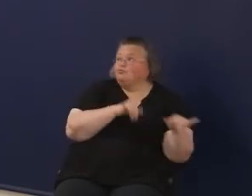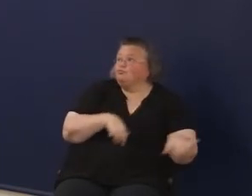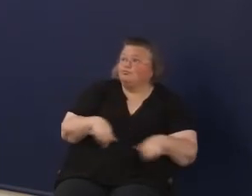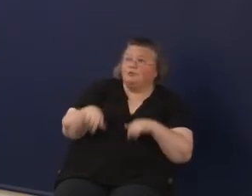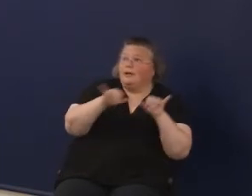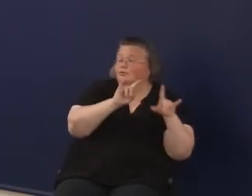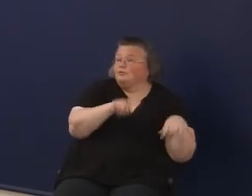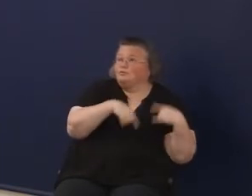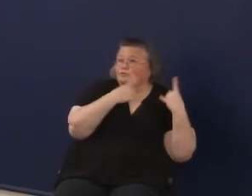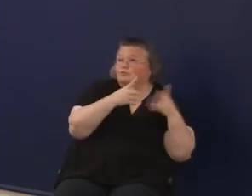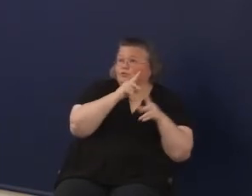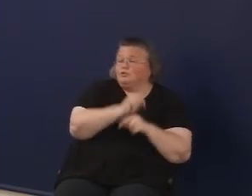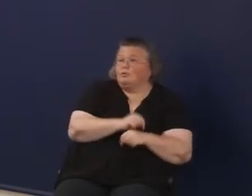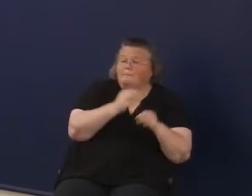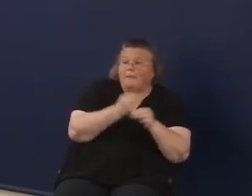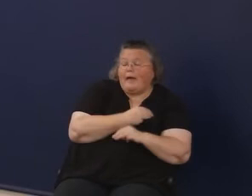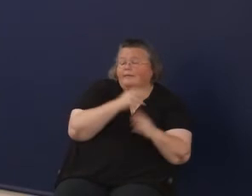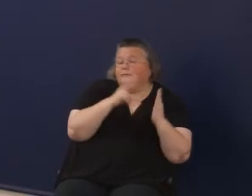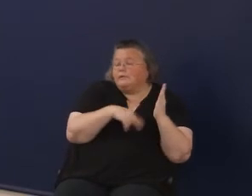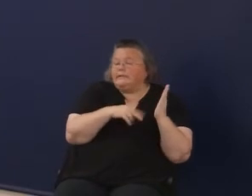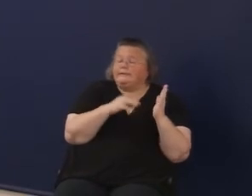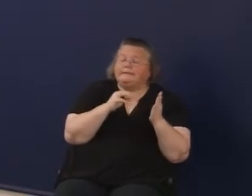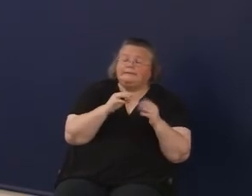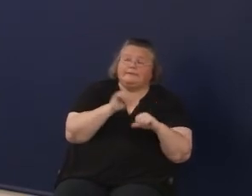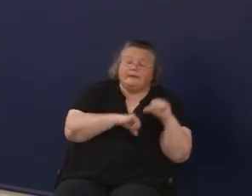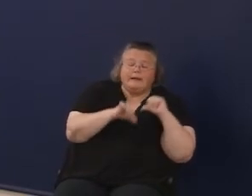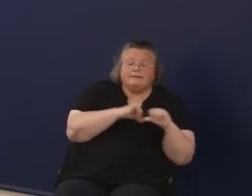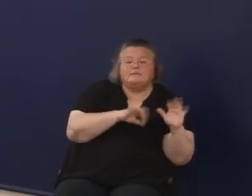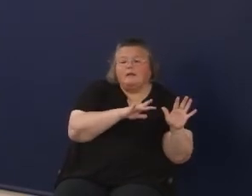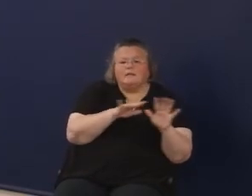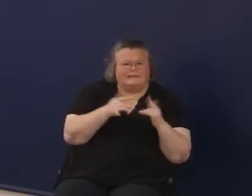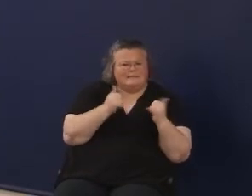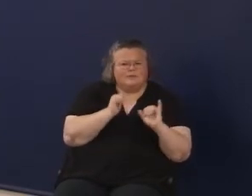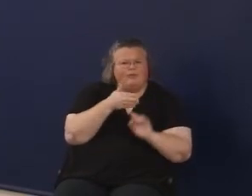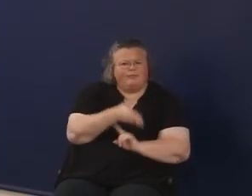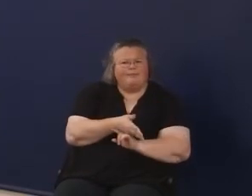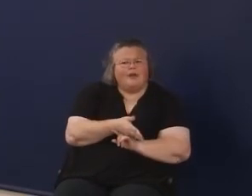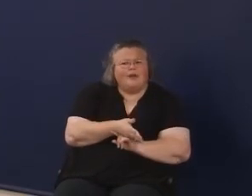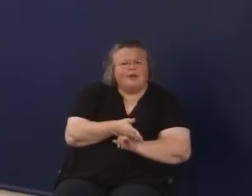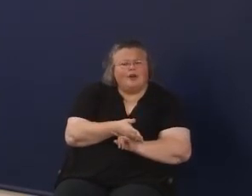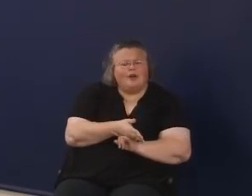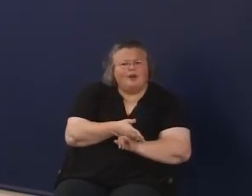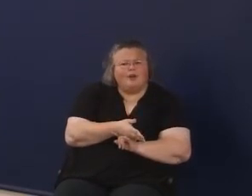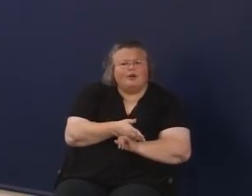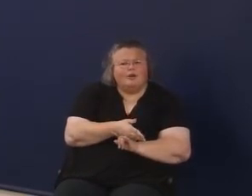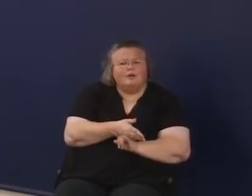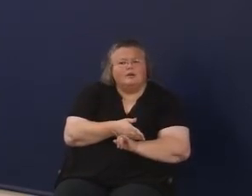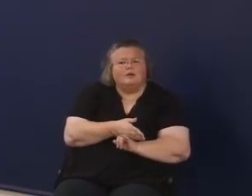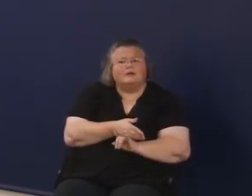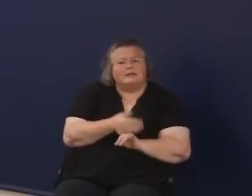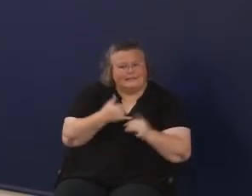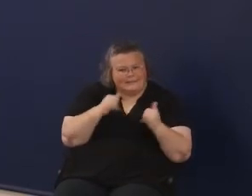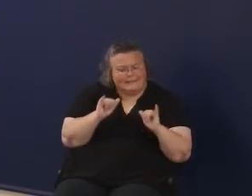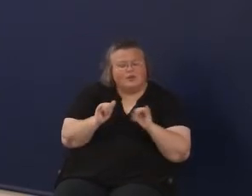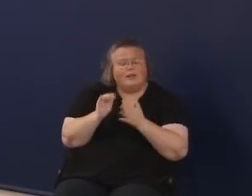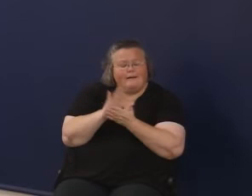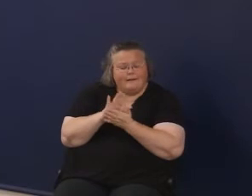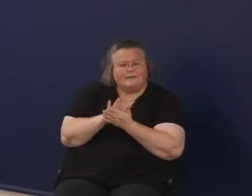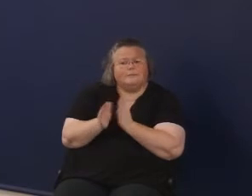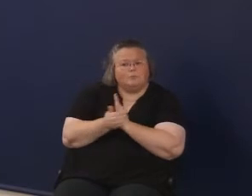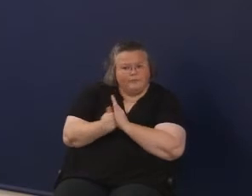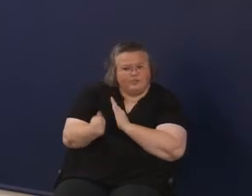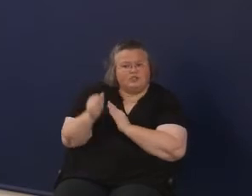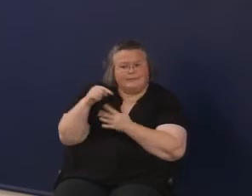that we have focused on in reading and math. It's still there. It's frequently labeled in this same way, academic proficiency,